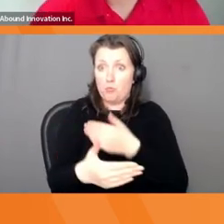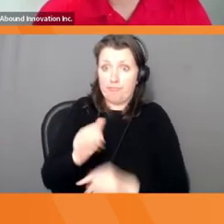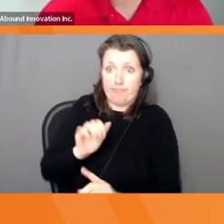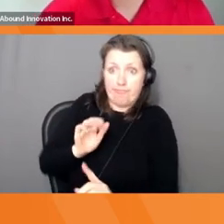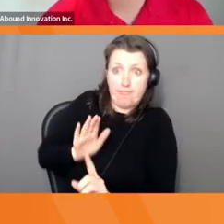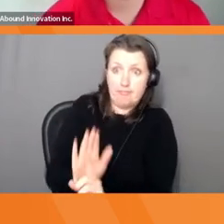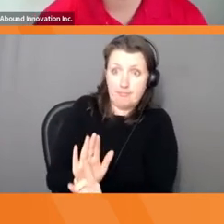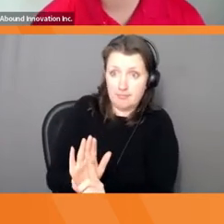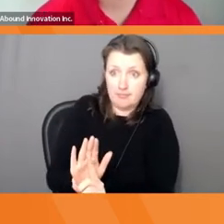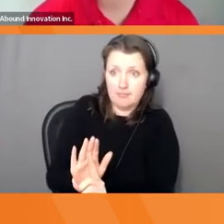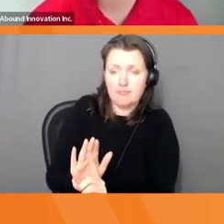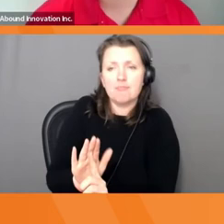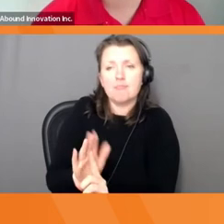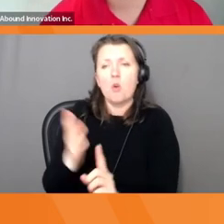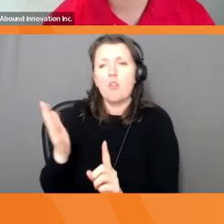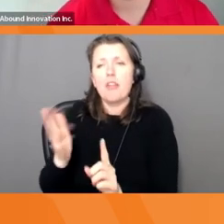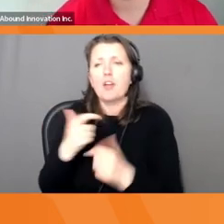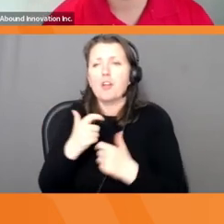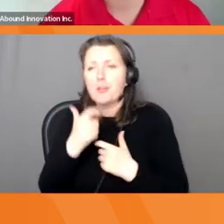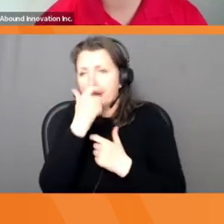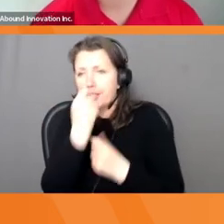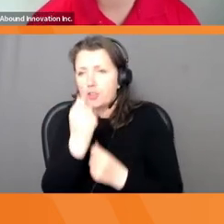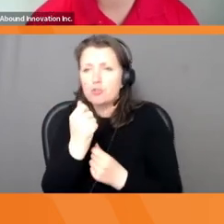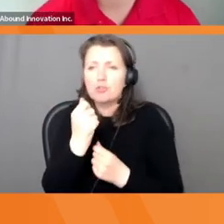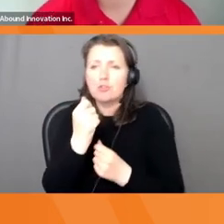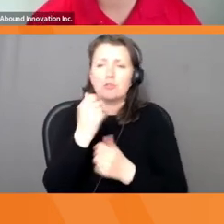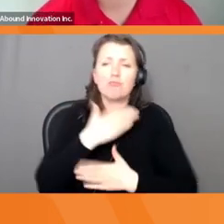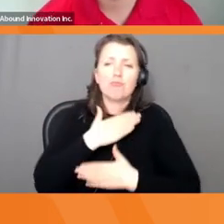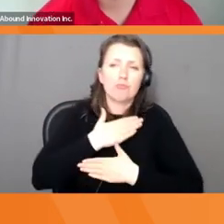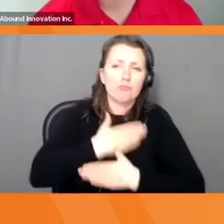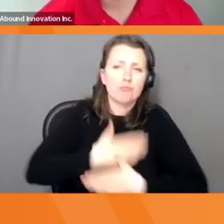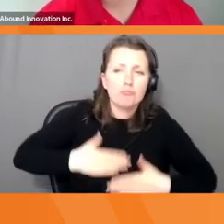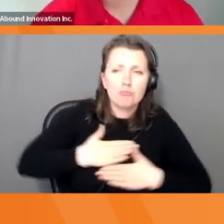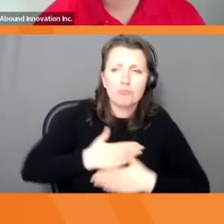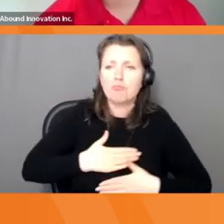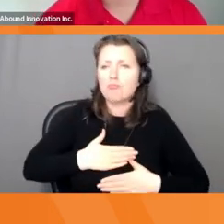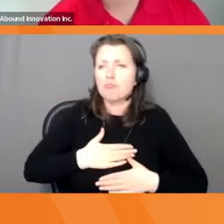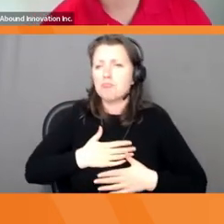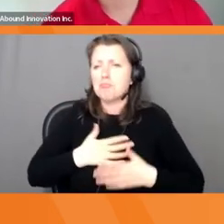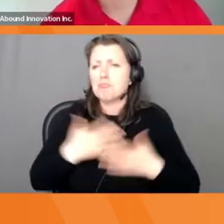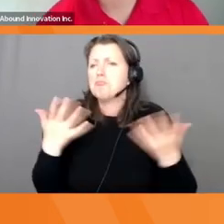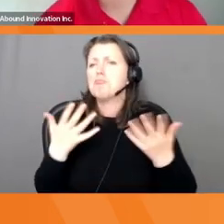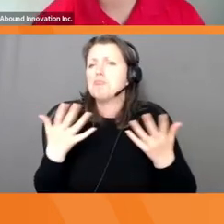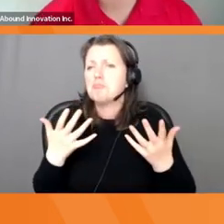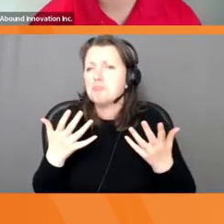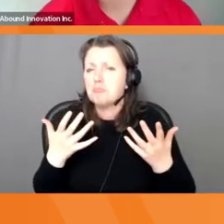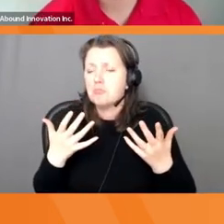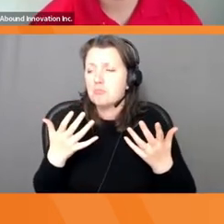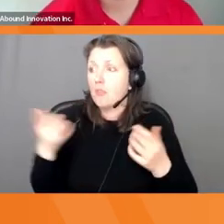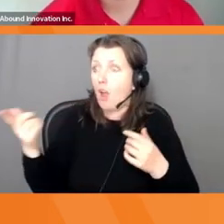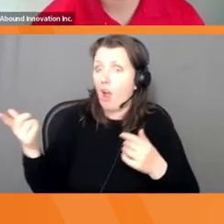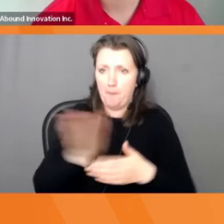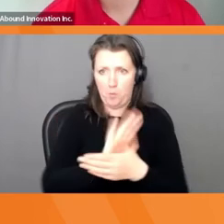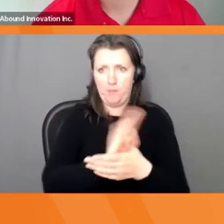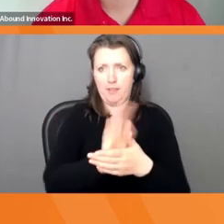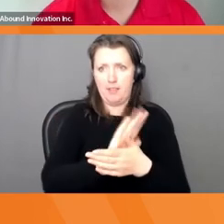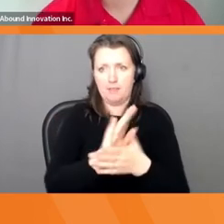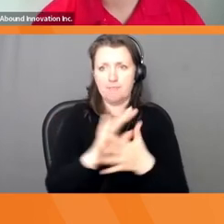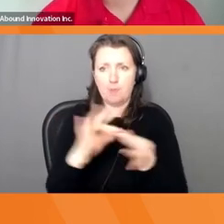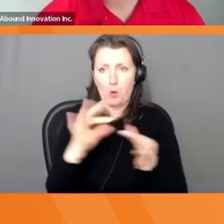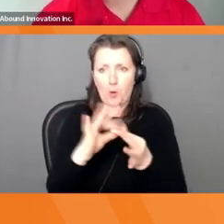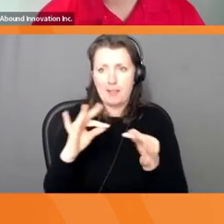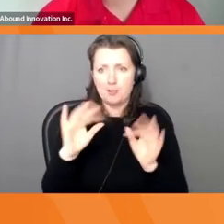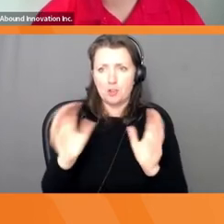Likes to do? What are their interests or their hobbies or passions? What do you think? Someone says movies. Games.